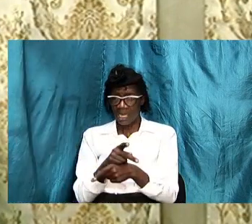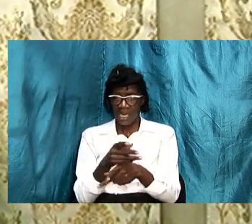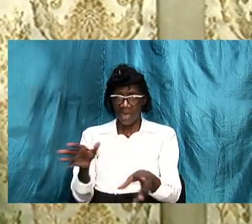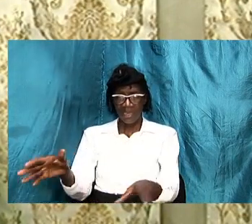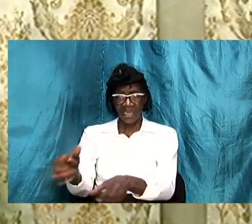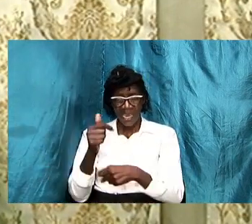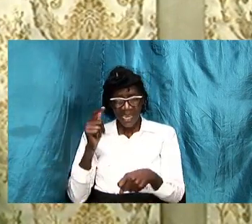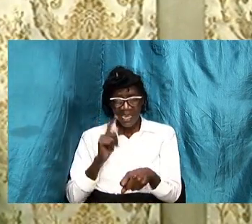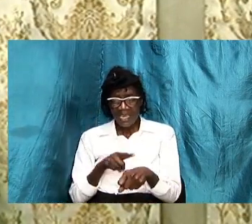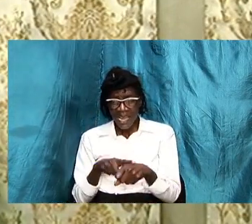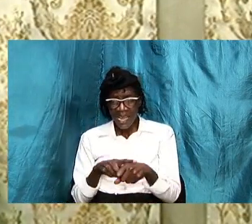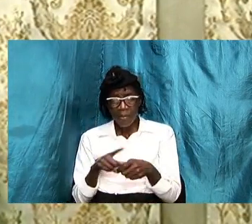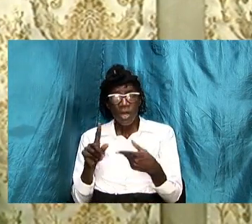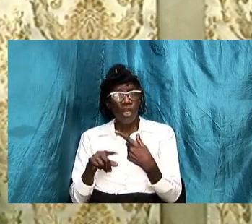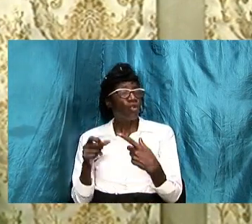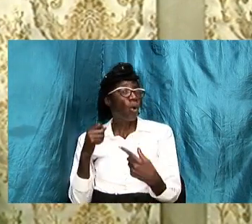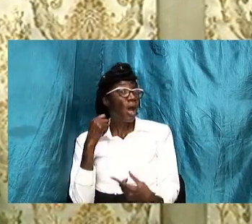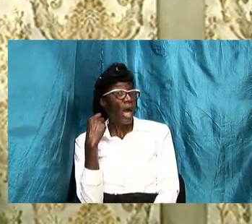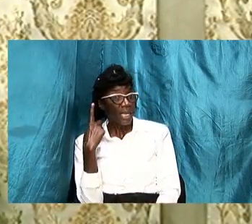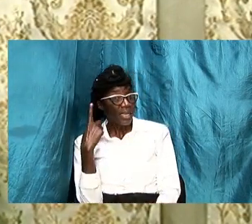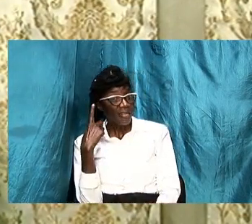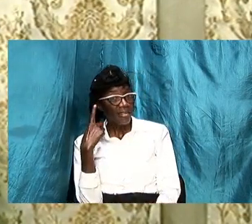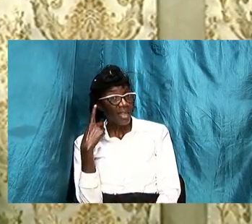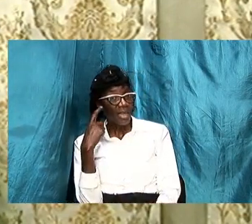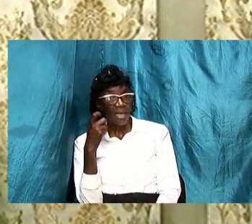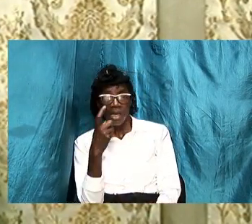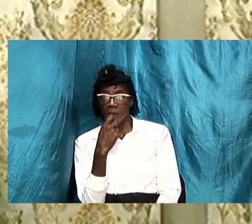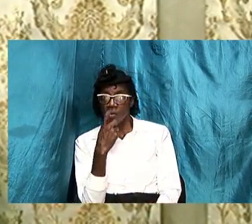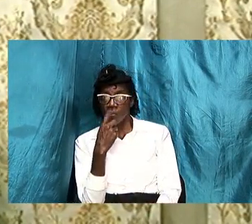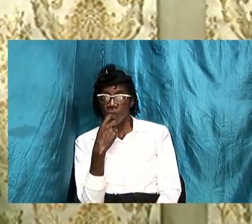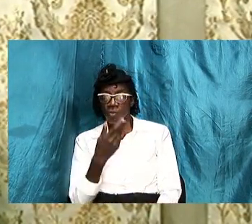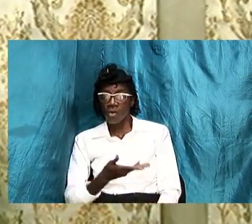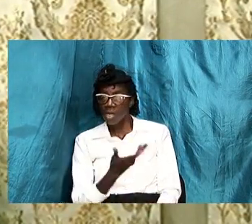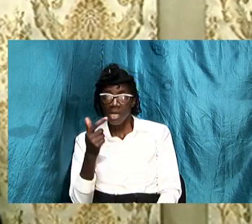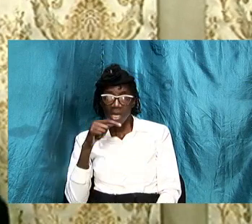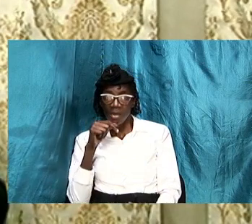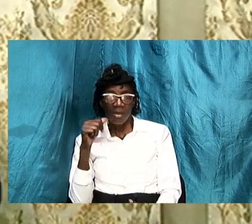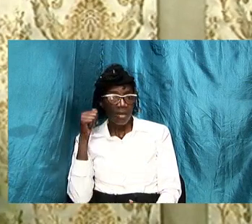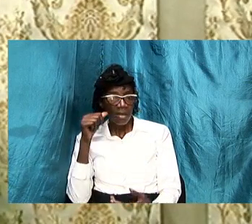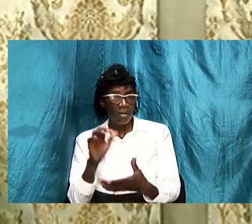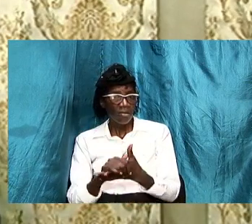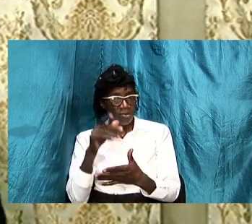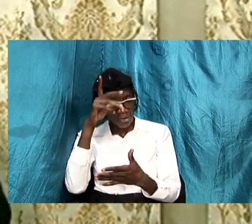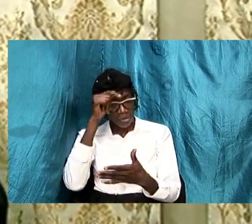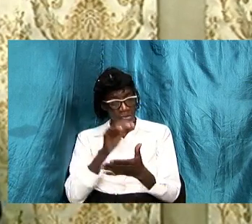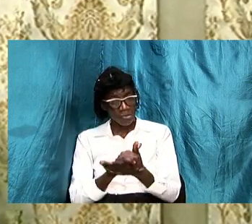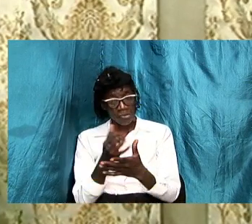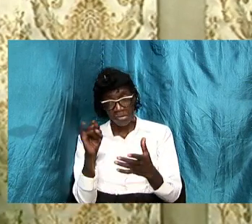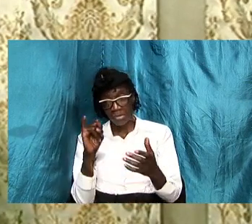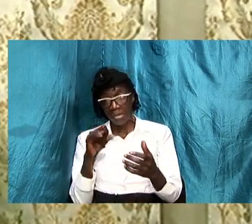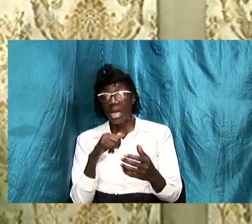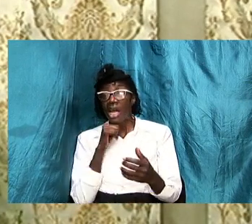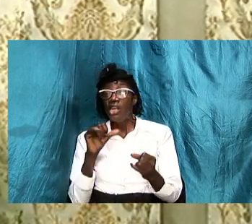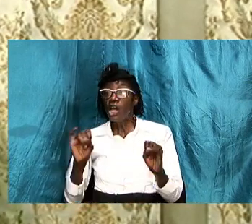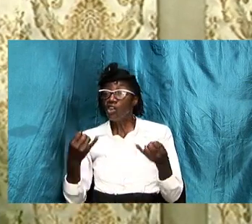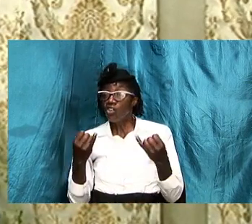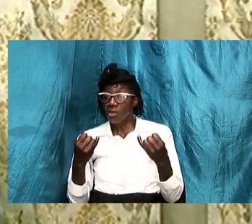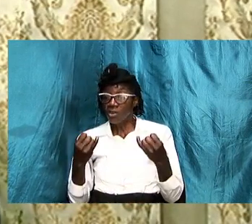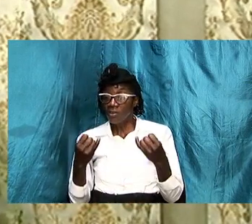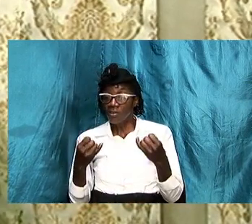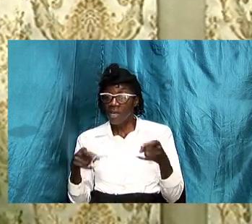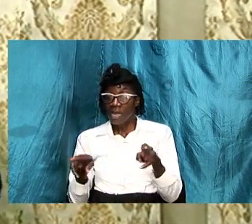to to understand who their spouse is not just as the individual